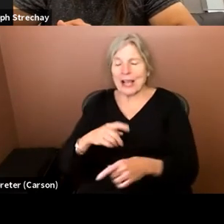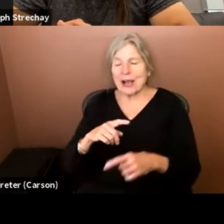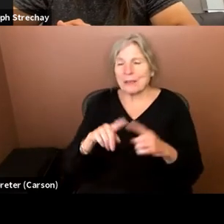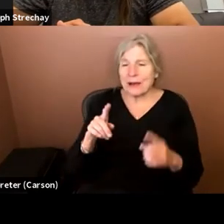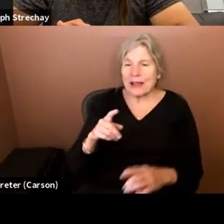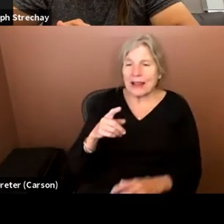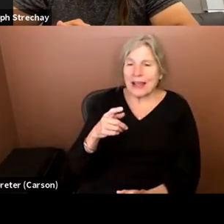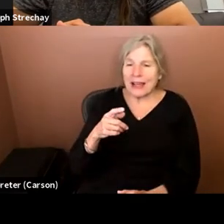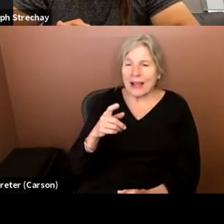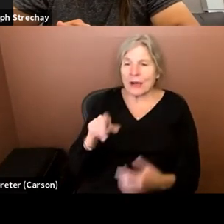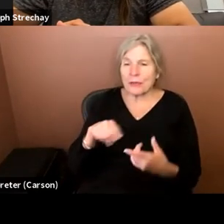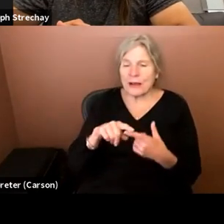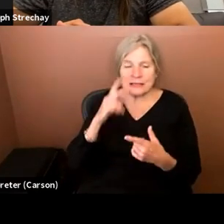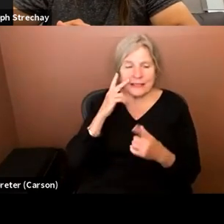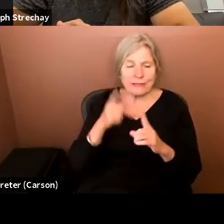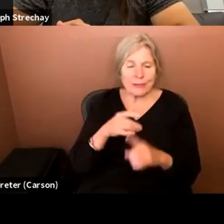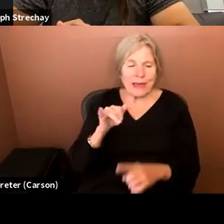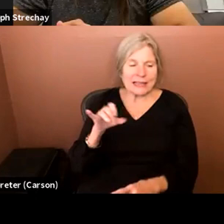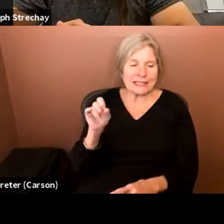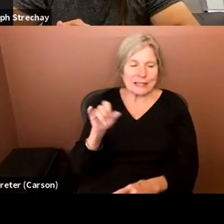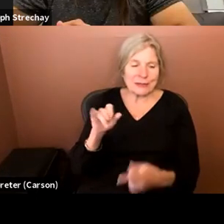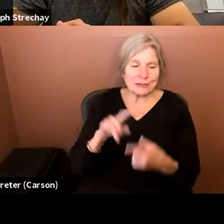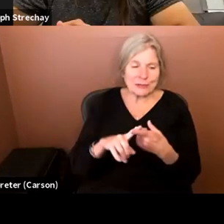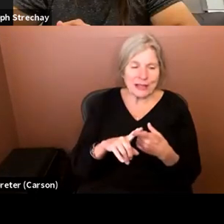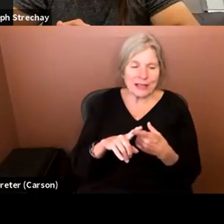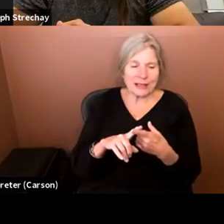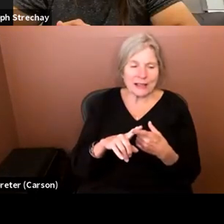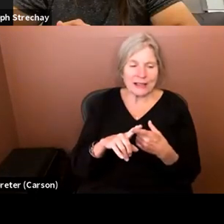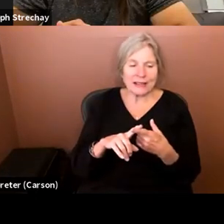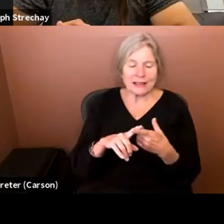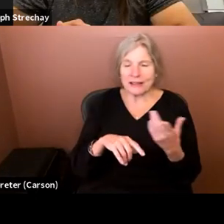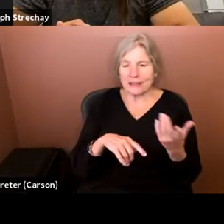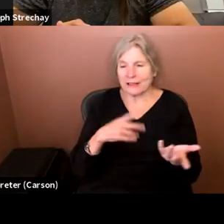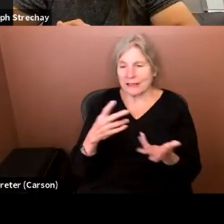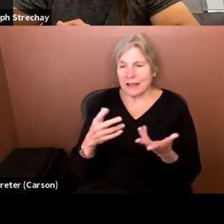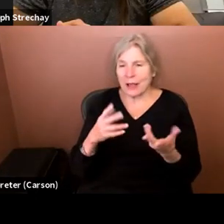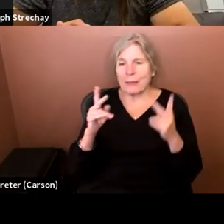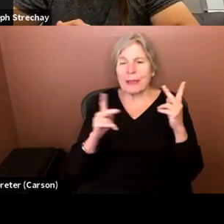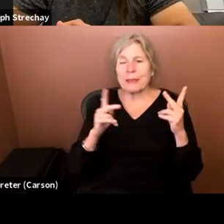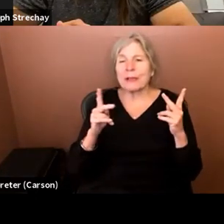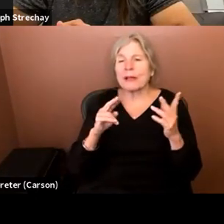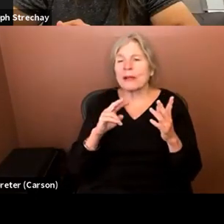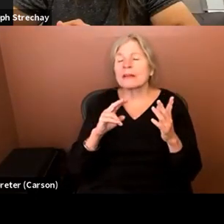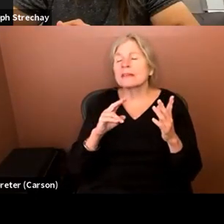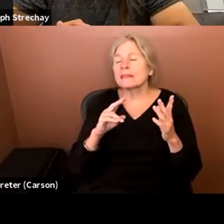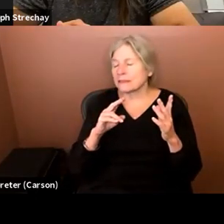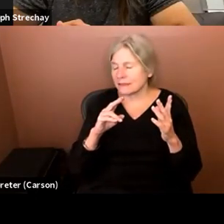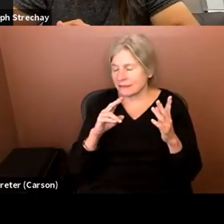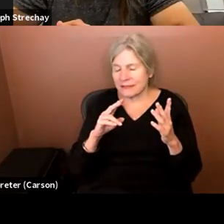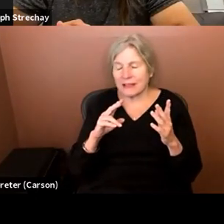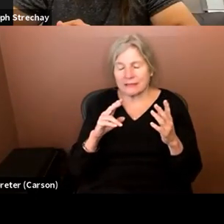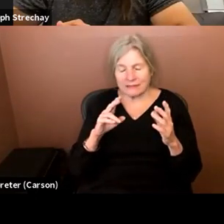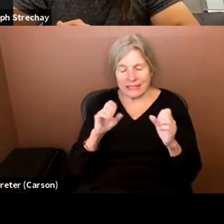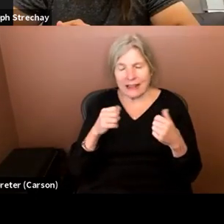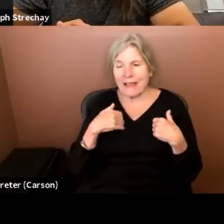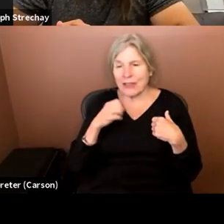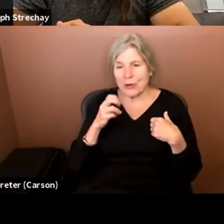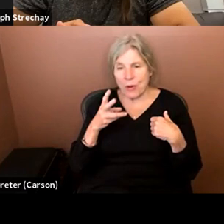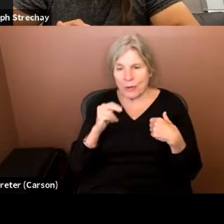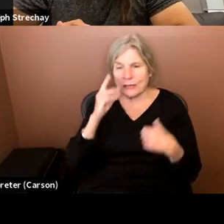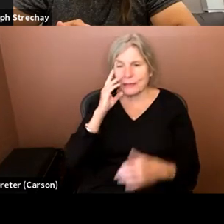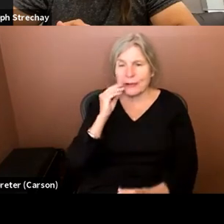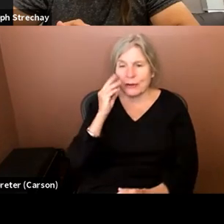And so what I see from that is similar to like, um, you know, people are entitled to their own experiences. And I think